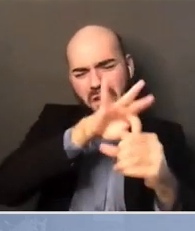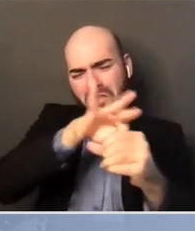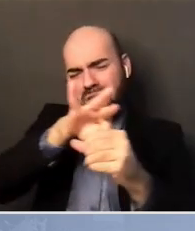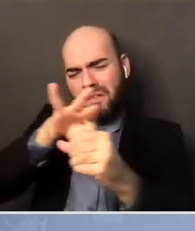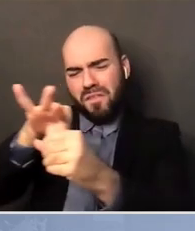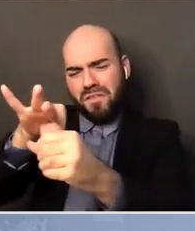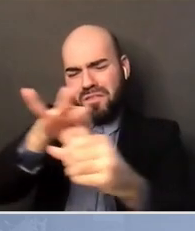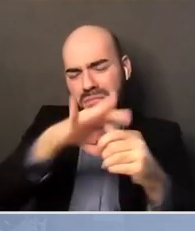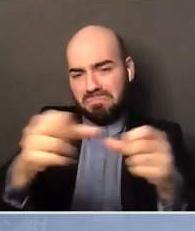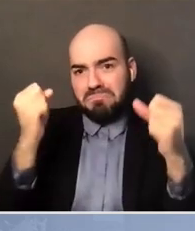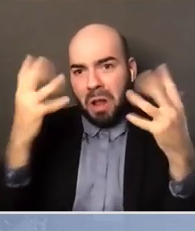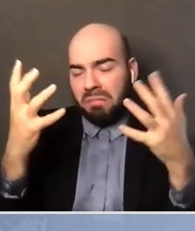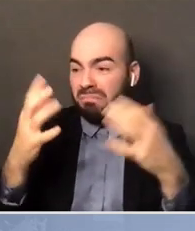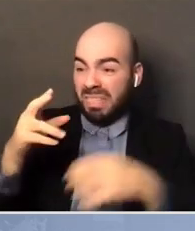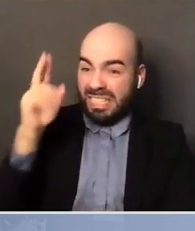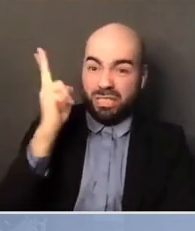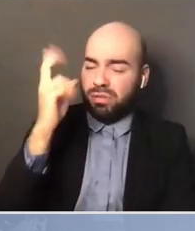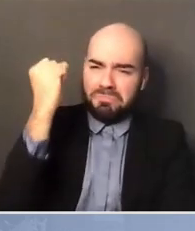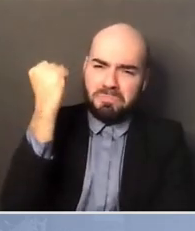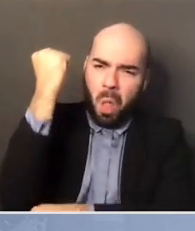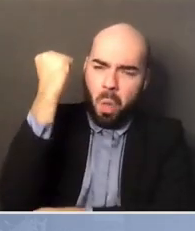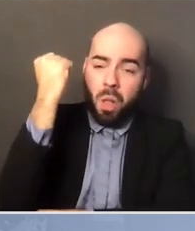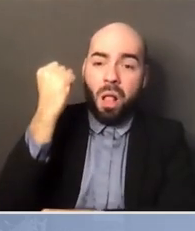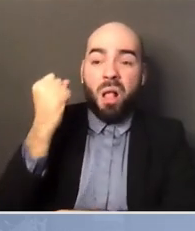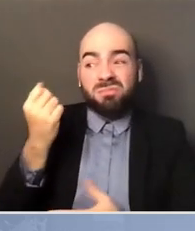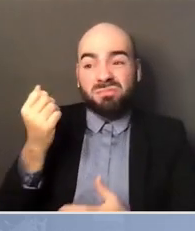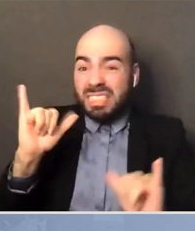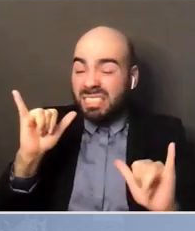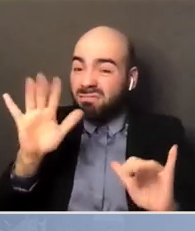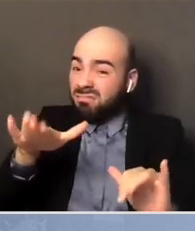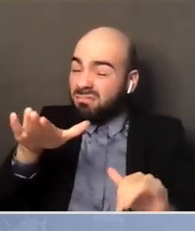But it was still only about 60%.